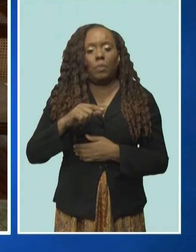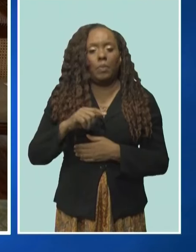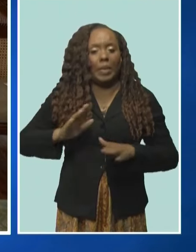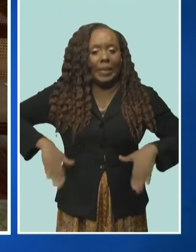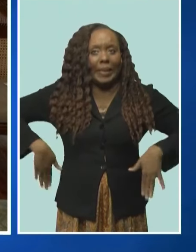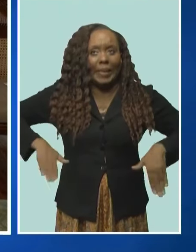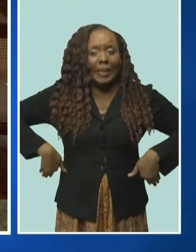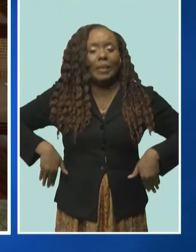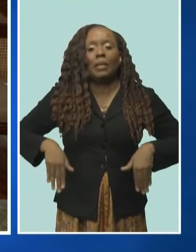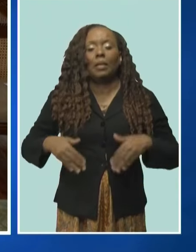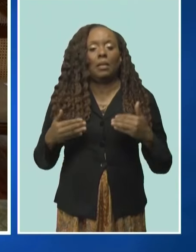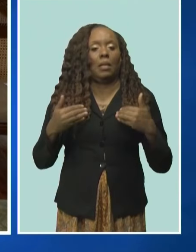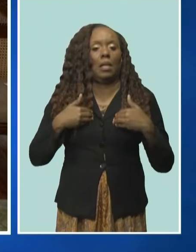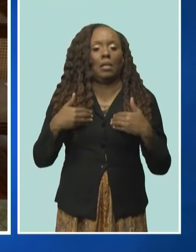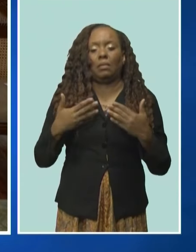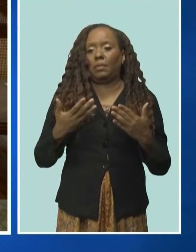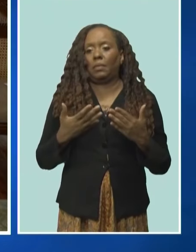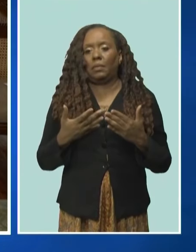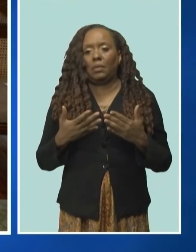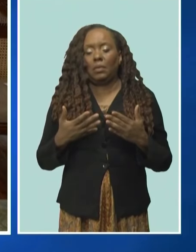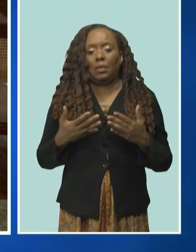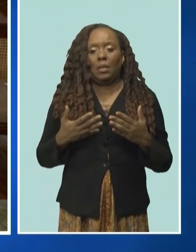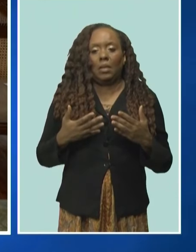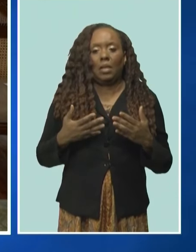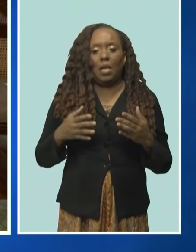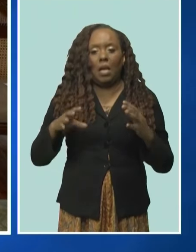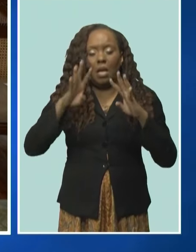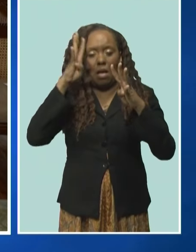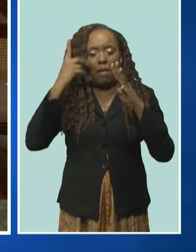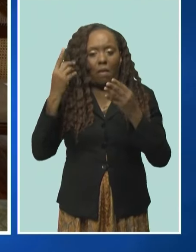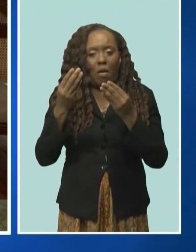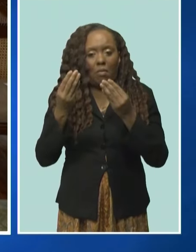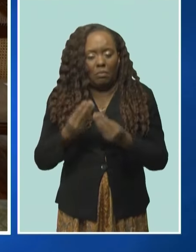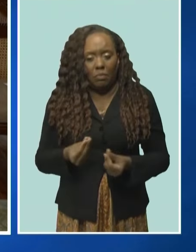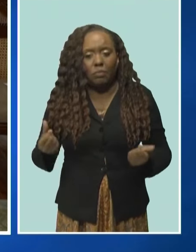It's still a very litigious society and that adds to the backlog.